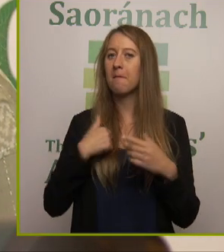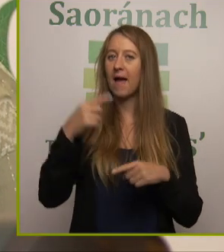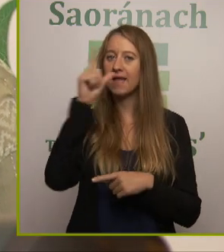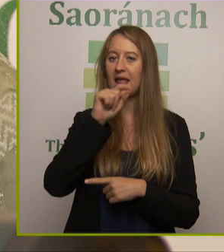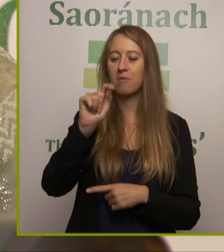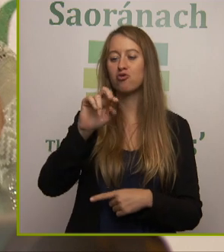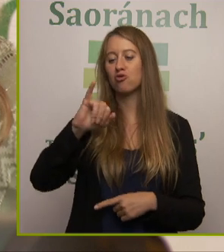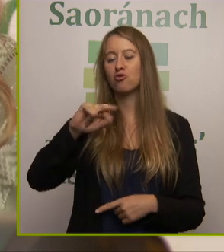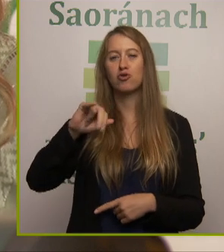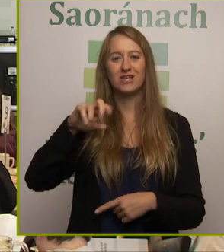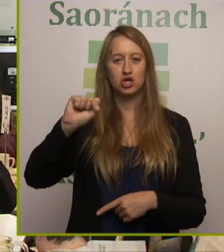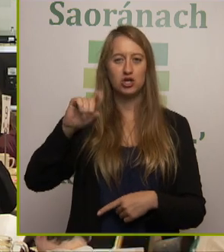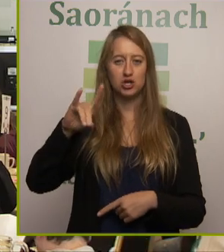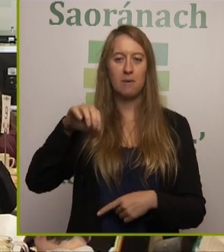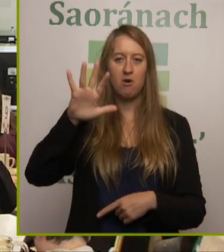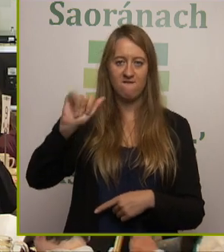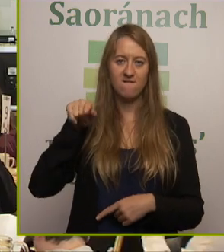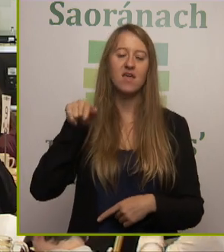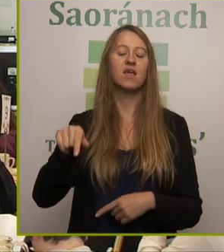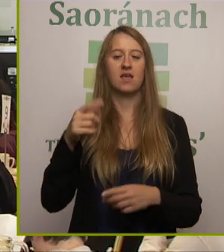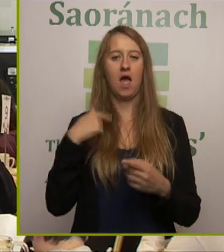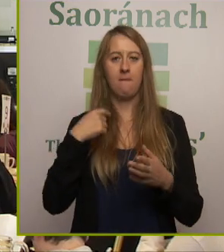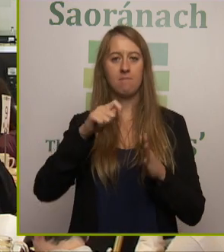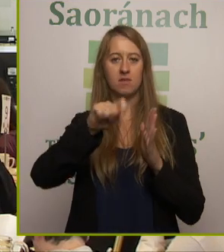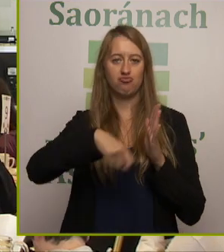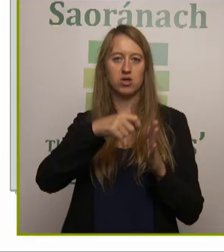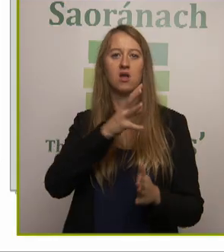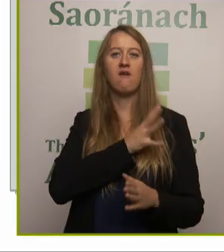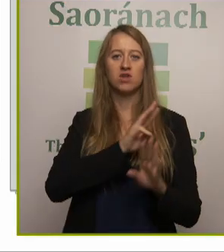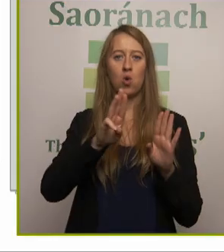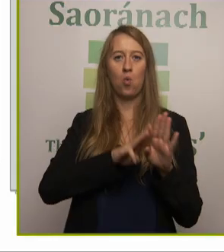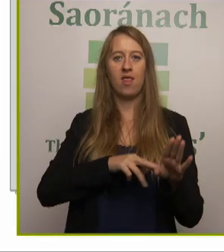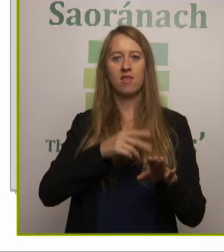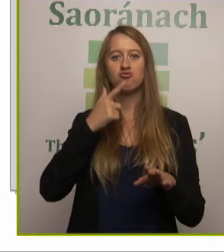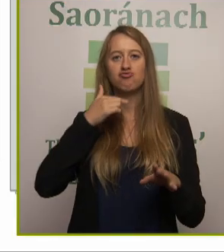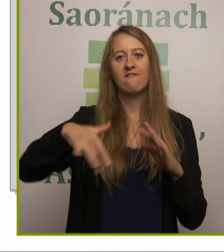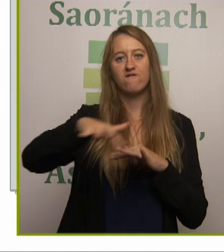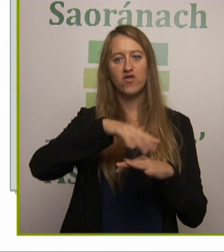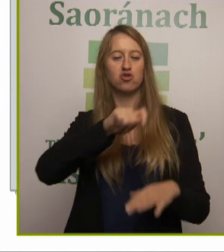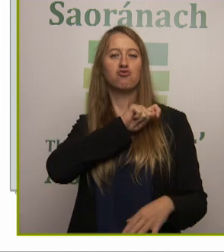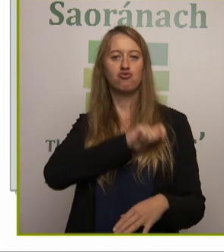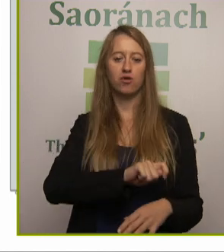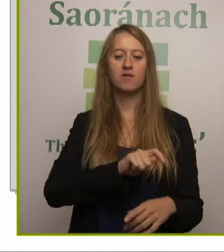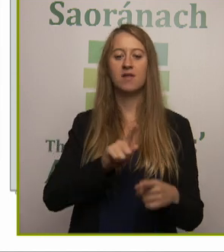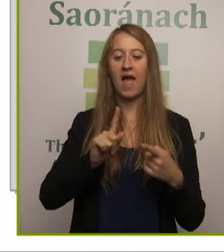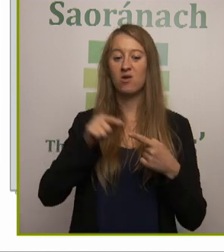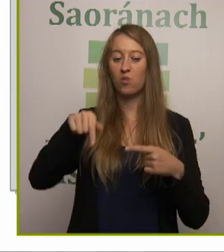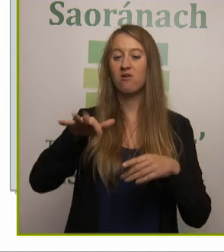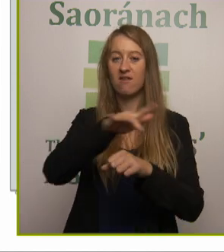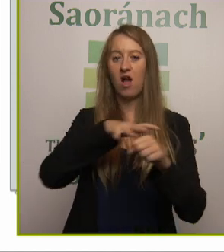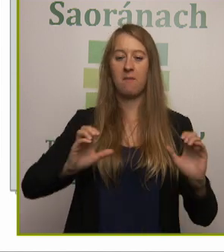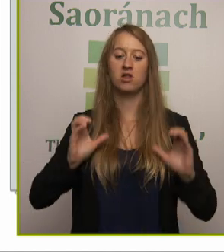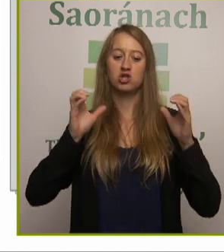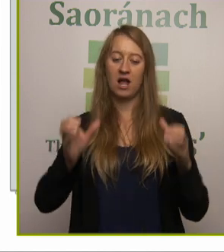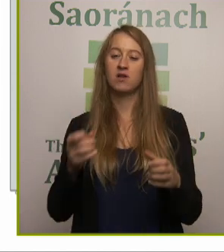Rivers Trust. The Rivers Trust is an environmental charity based in the Inishon Peninsula County Donegal but we're just